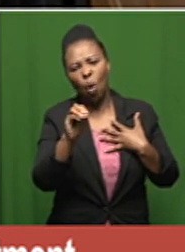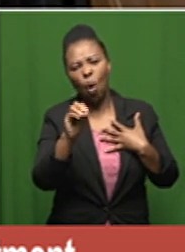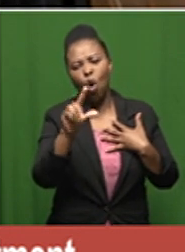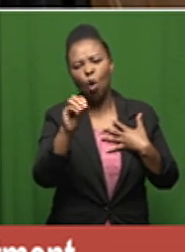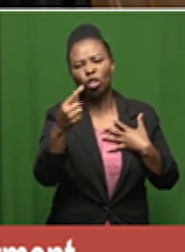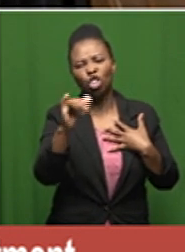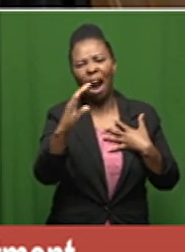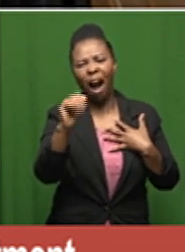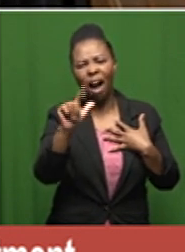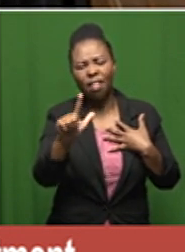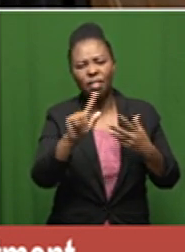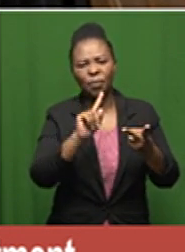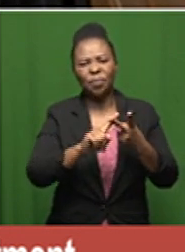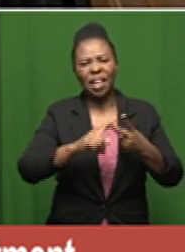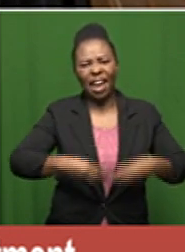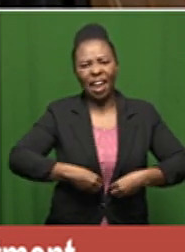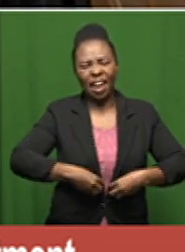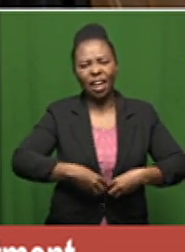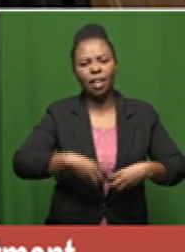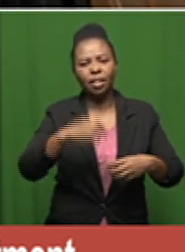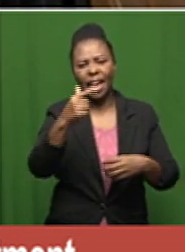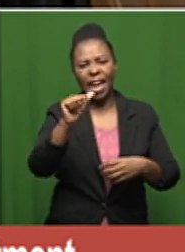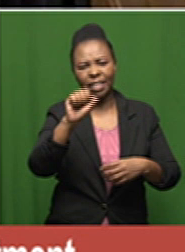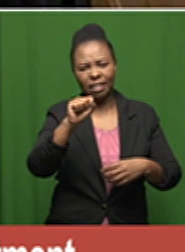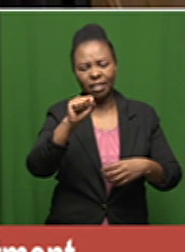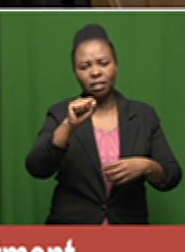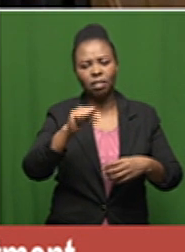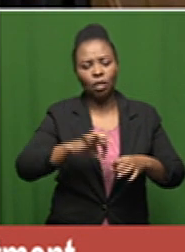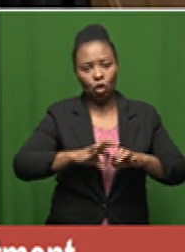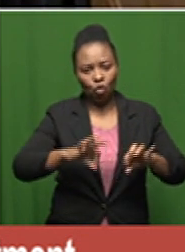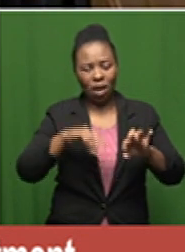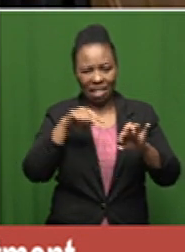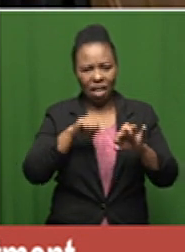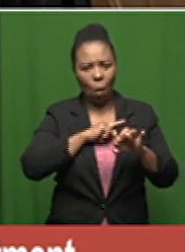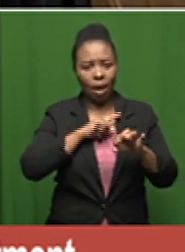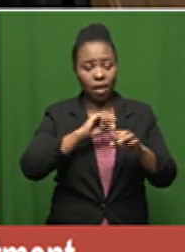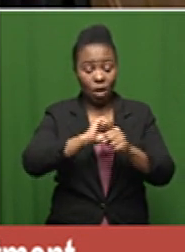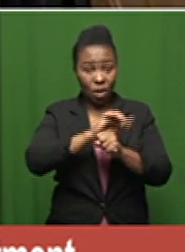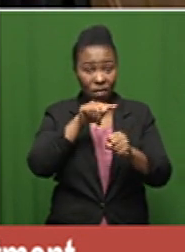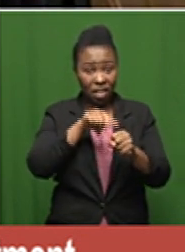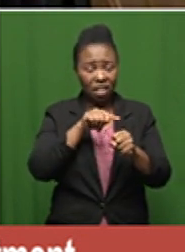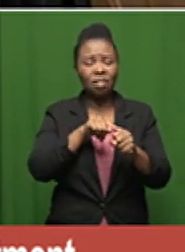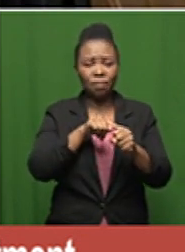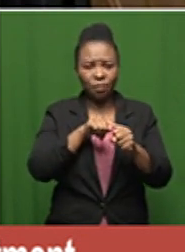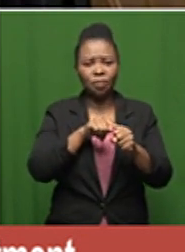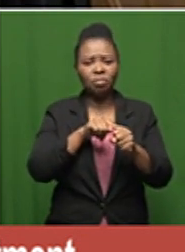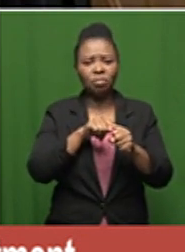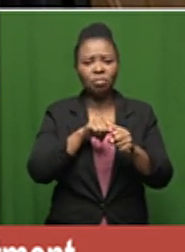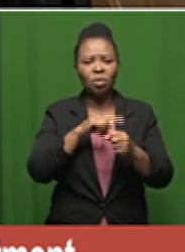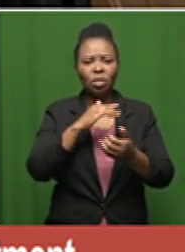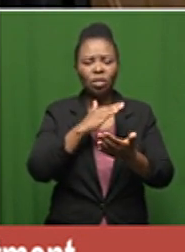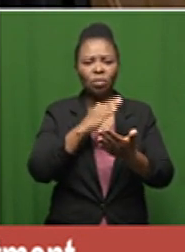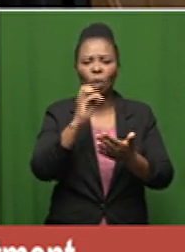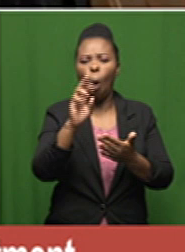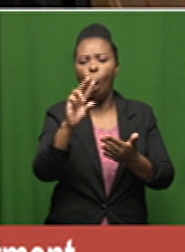um but sometimes with the side effects it is also very difficult because covet 19 can affect so many so many organs and then of course